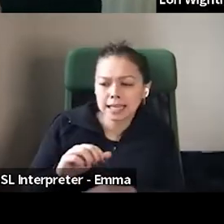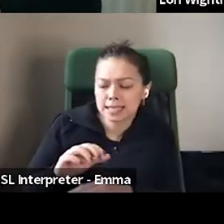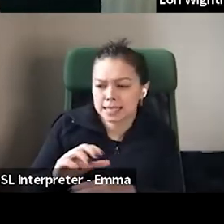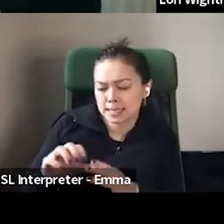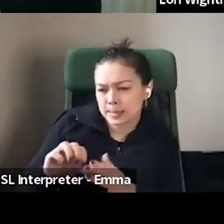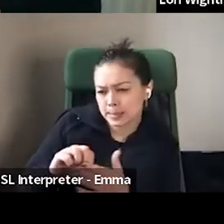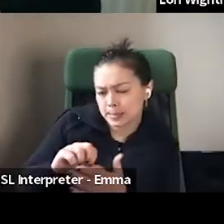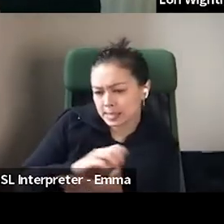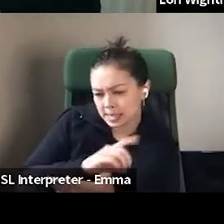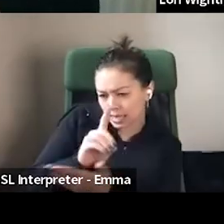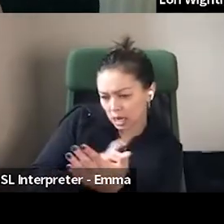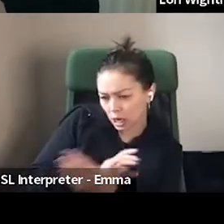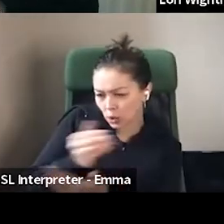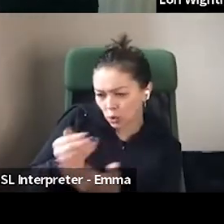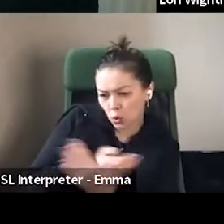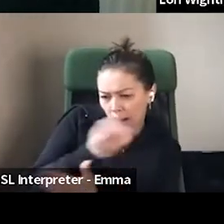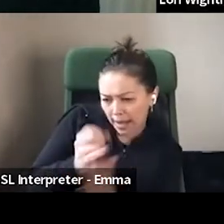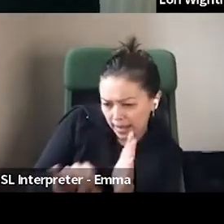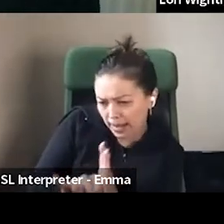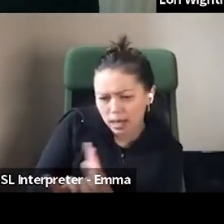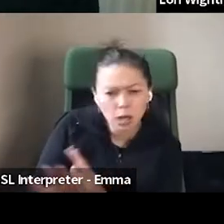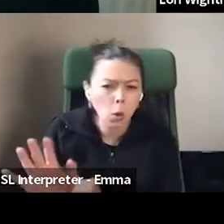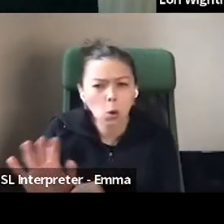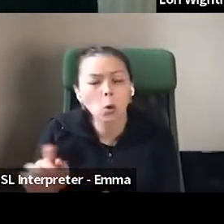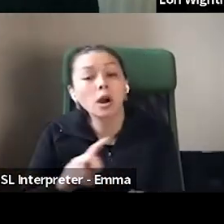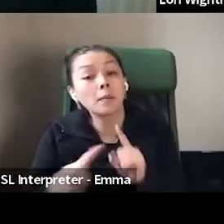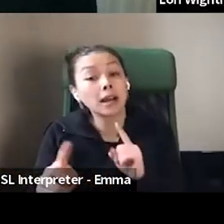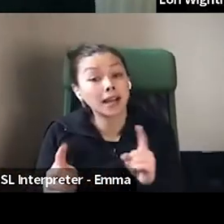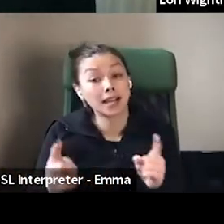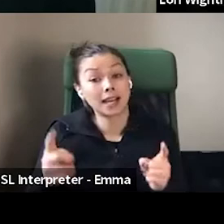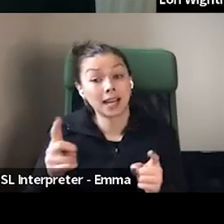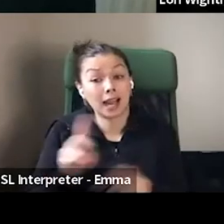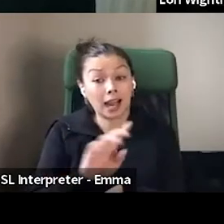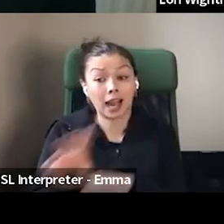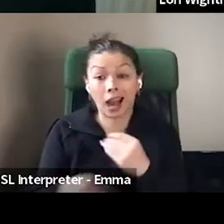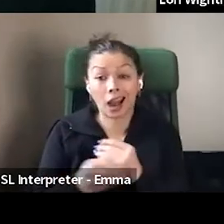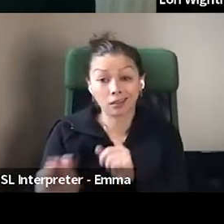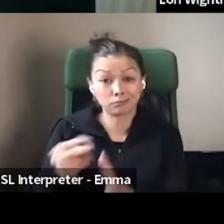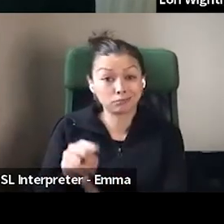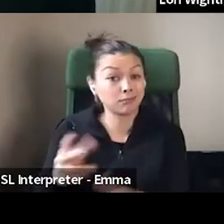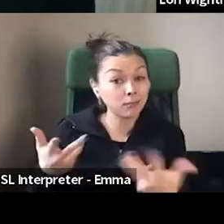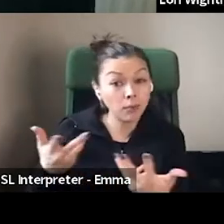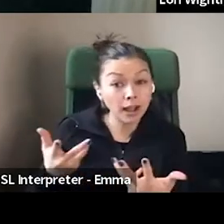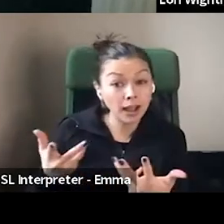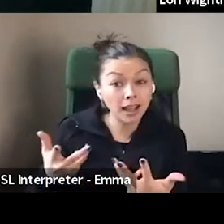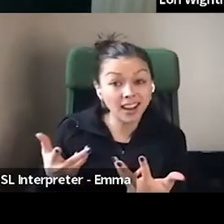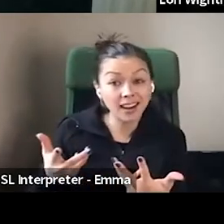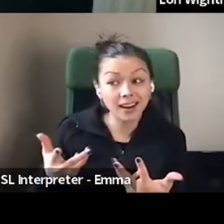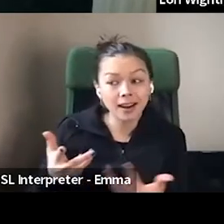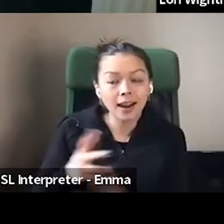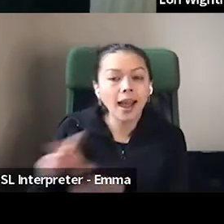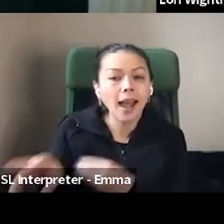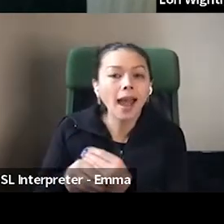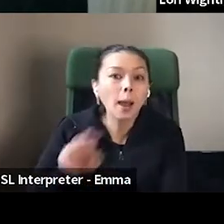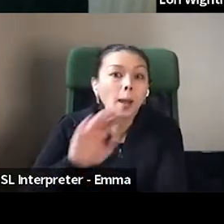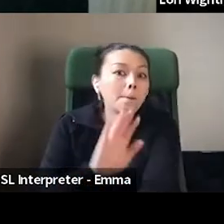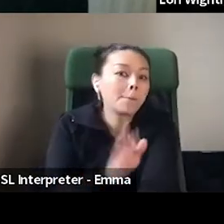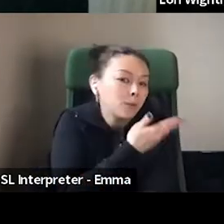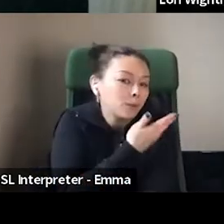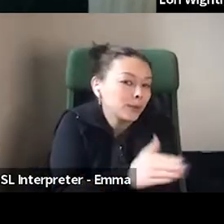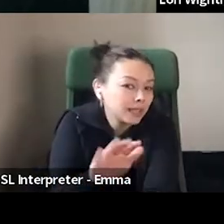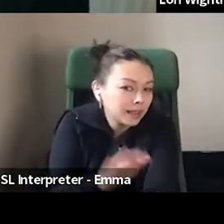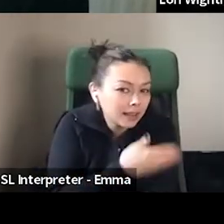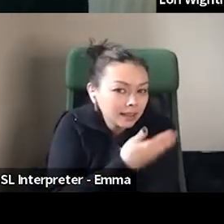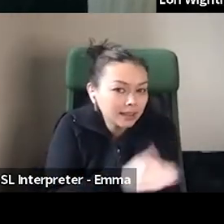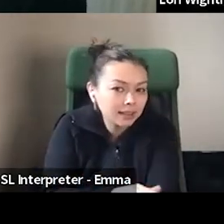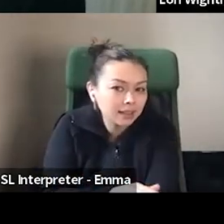music side of things, which has been quite neglected in our community for some time. You know, we, we have the bar that you could go and do an open mic